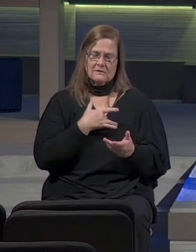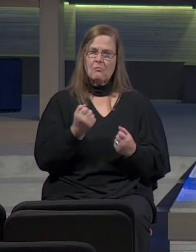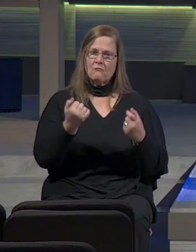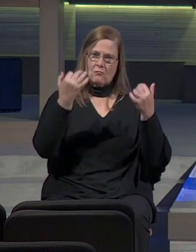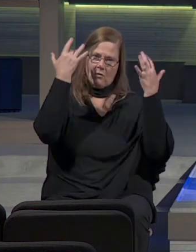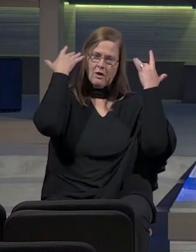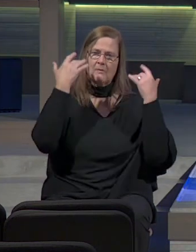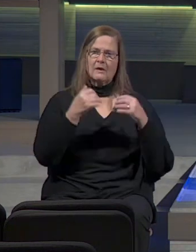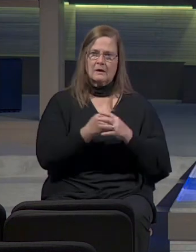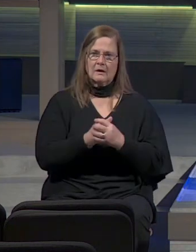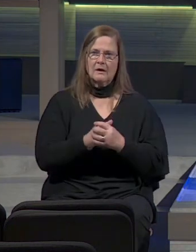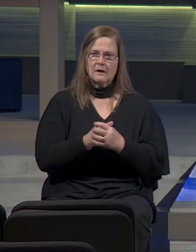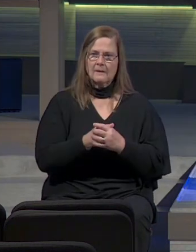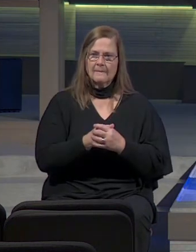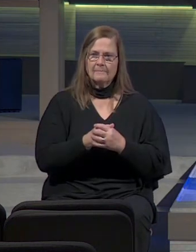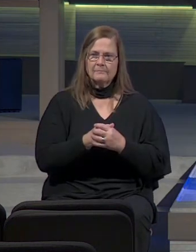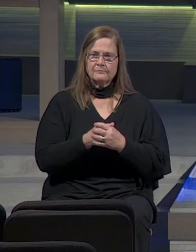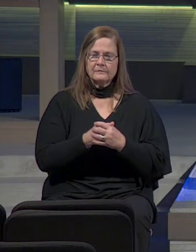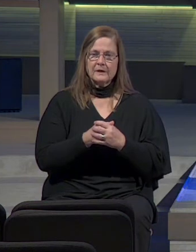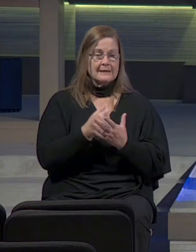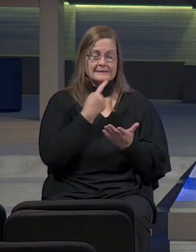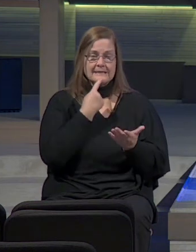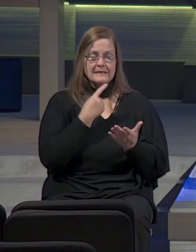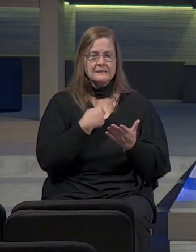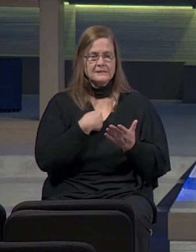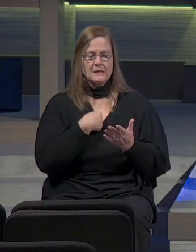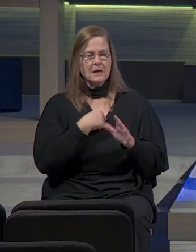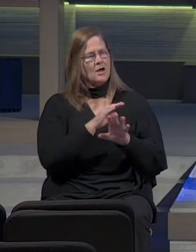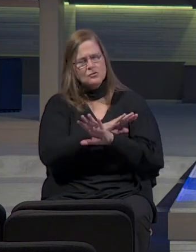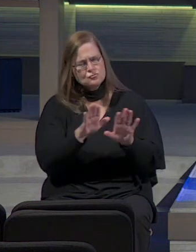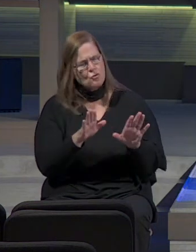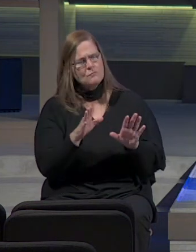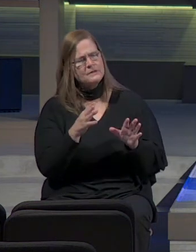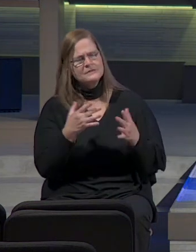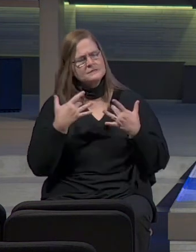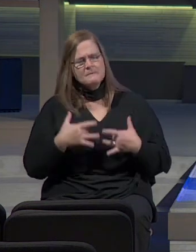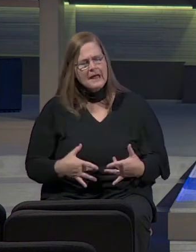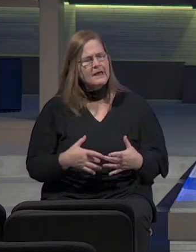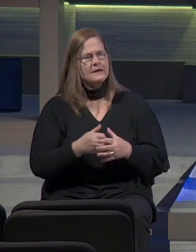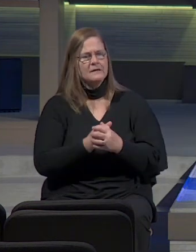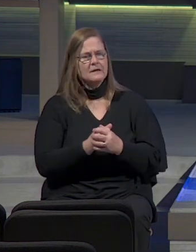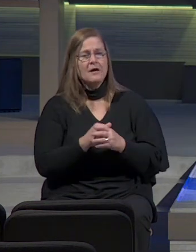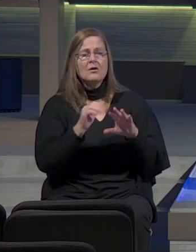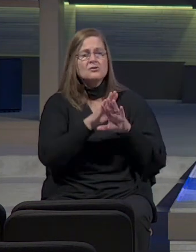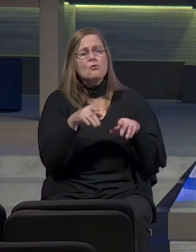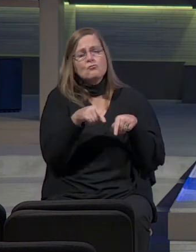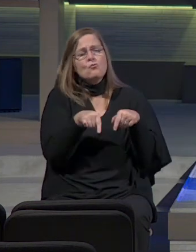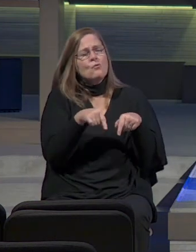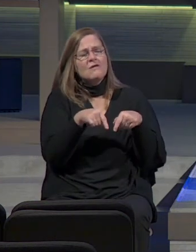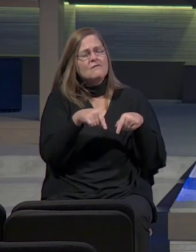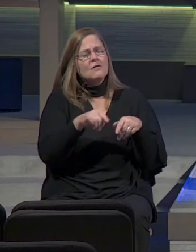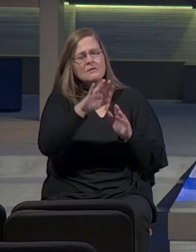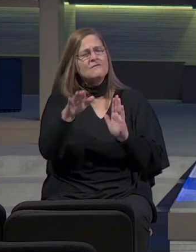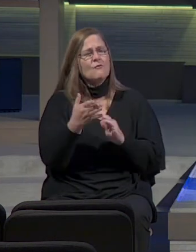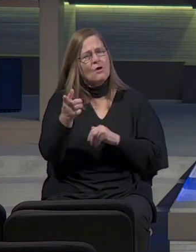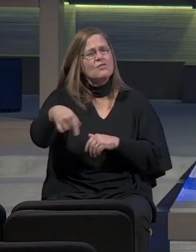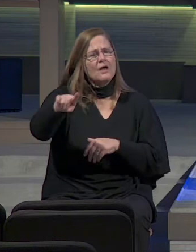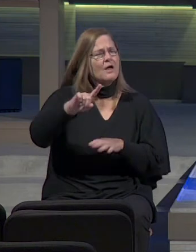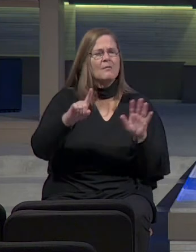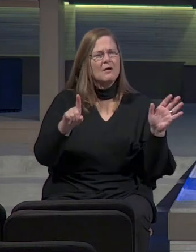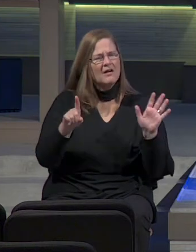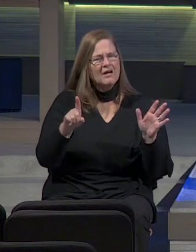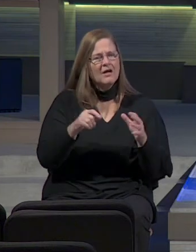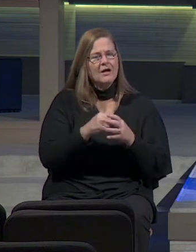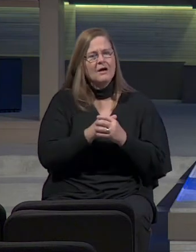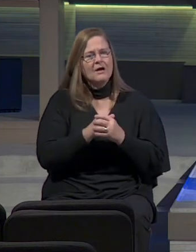That's just got to be rough. And the Lord even says, look, don't be dismayed. Don't quiver before them. Don't recoil.